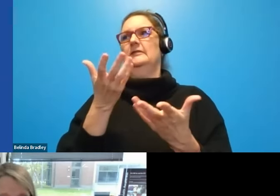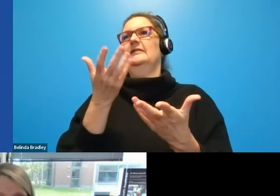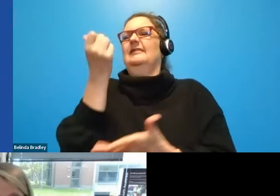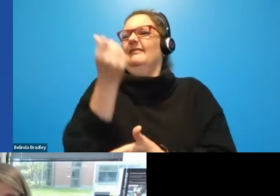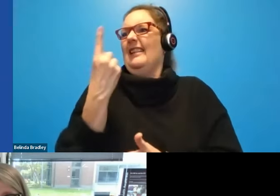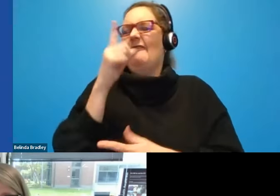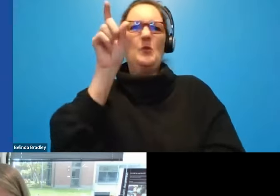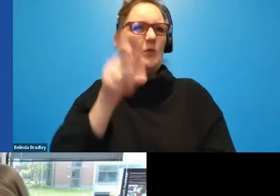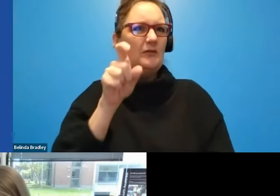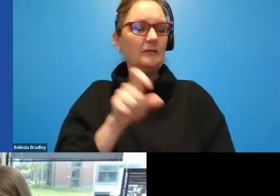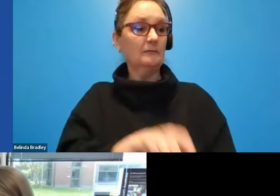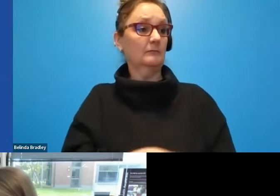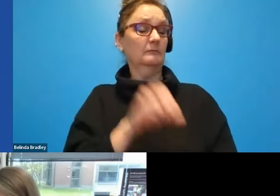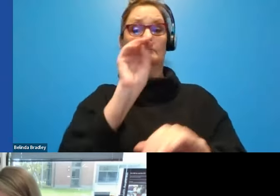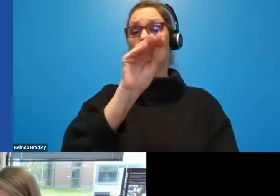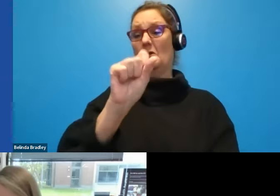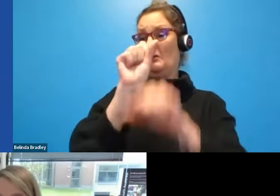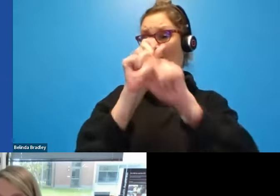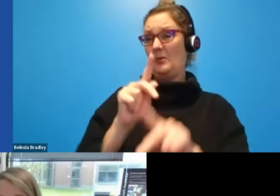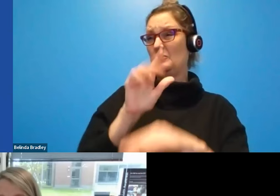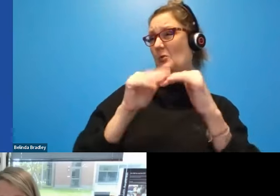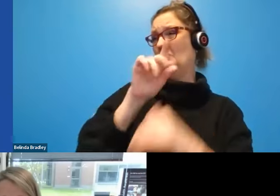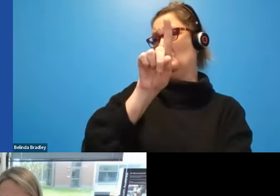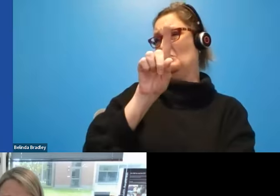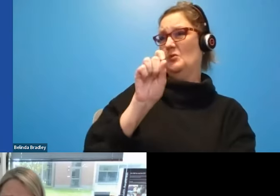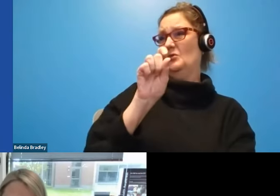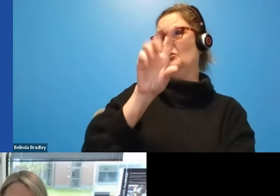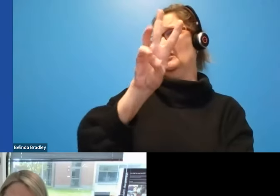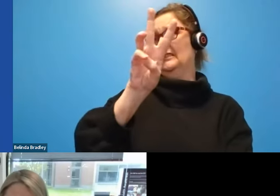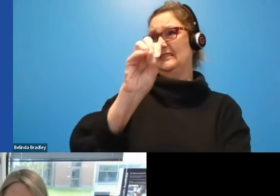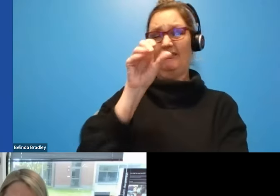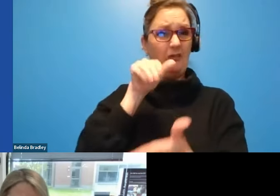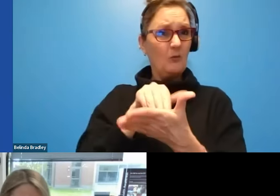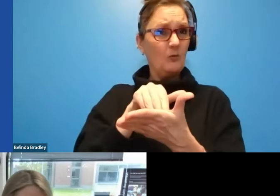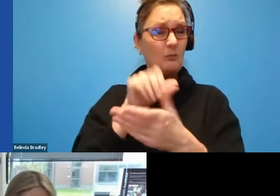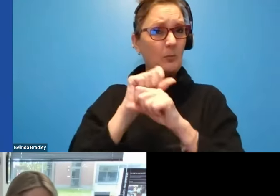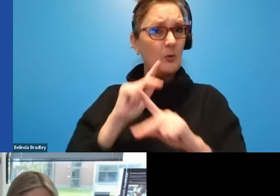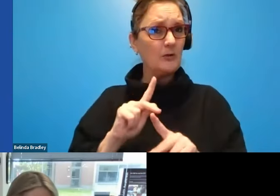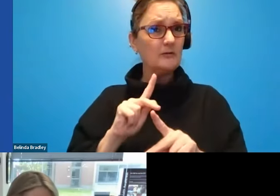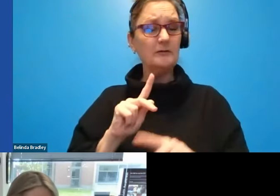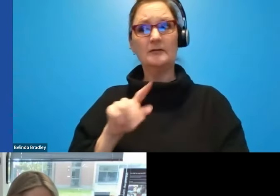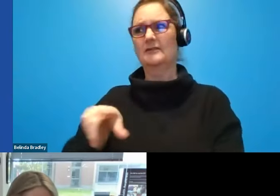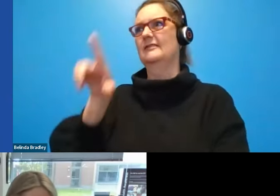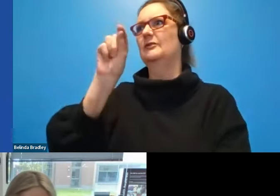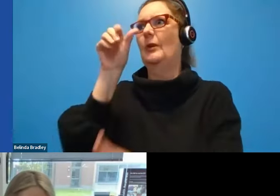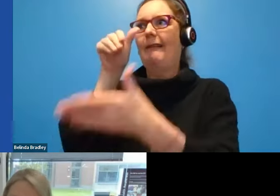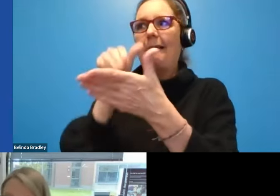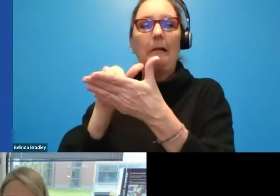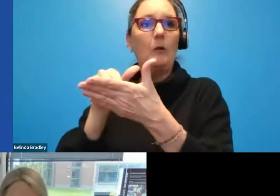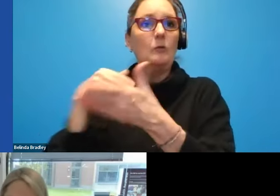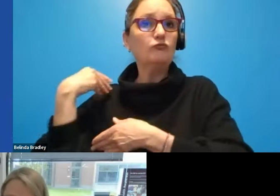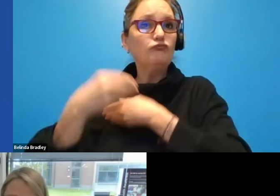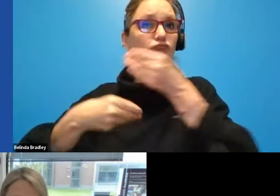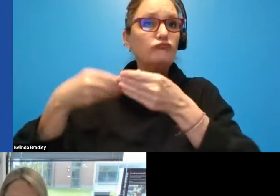plus thousand employees at Microsoft and there's 20,000 suppliers. And these are